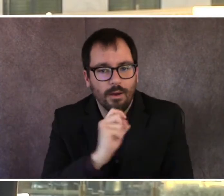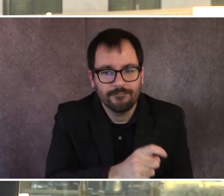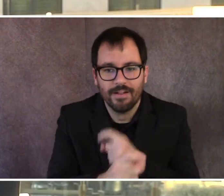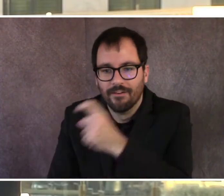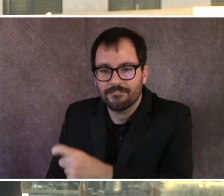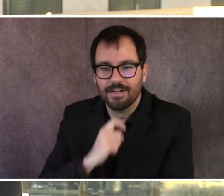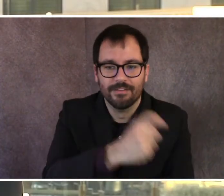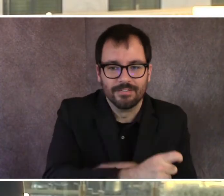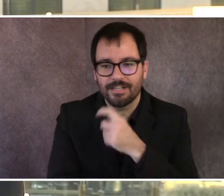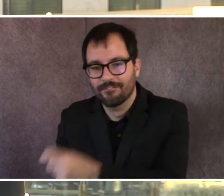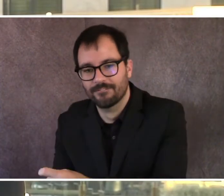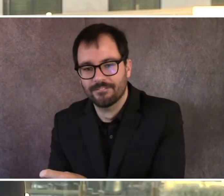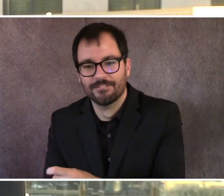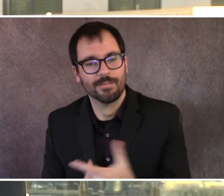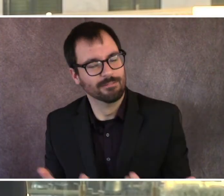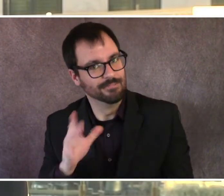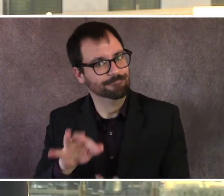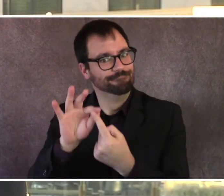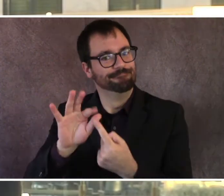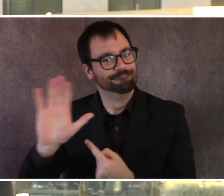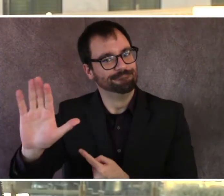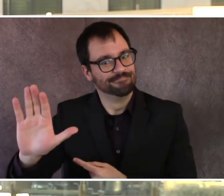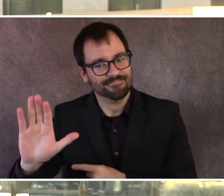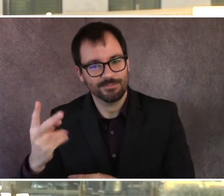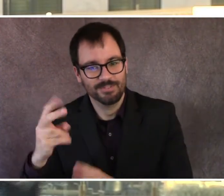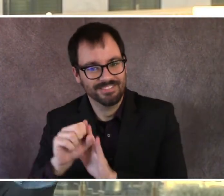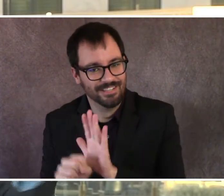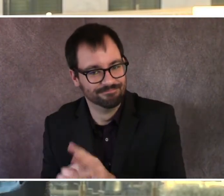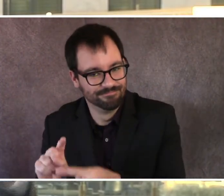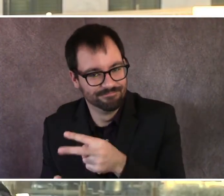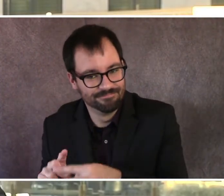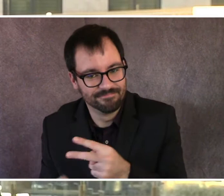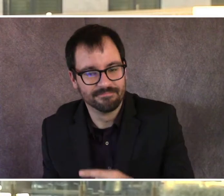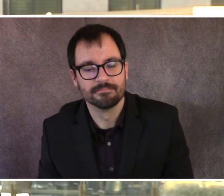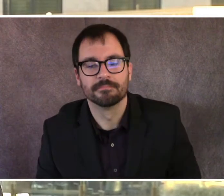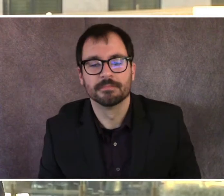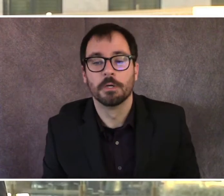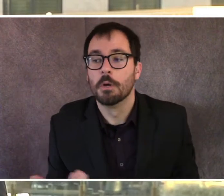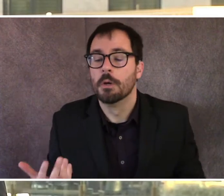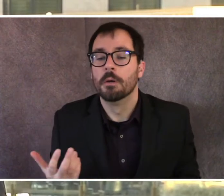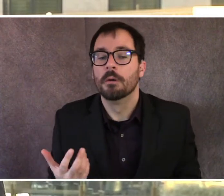No, I have no reaction to his tweets. I'm going to come back to you in a second.